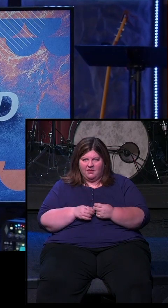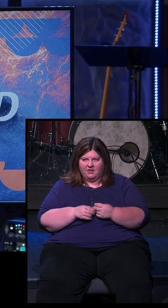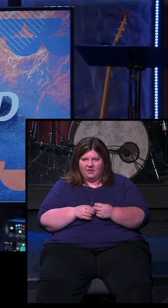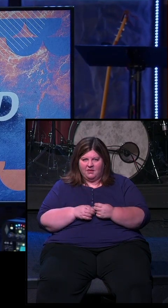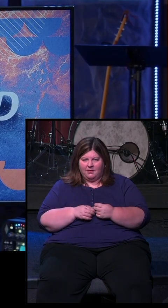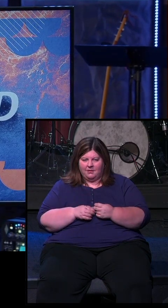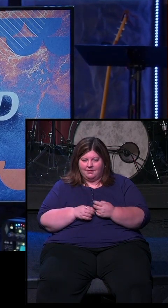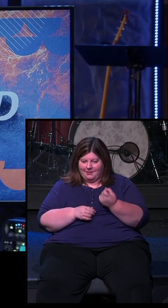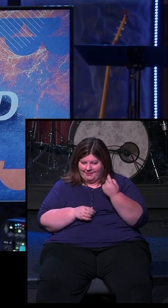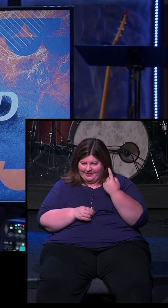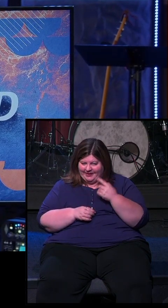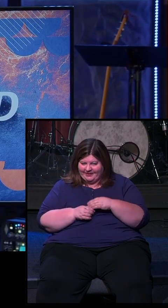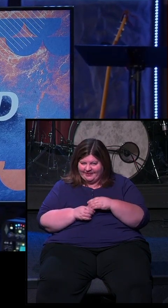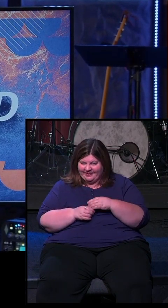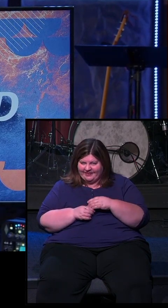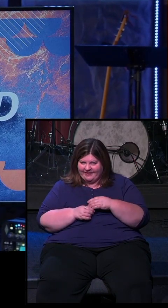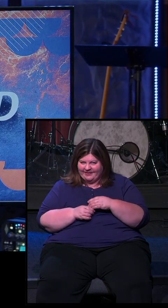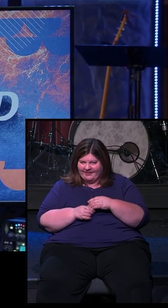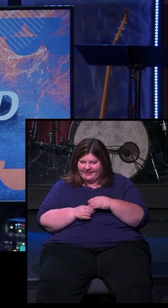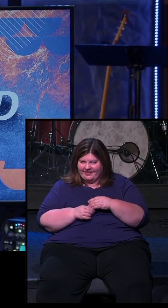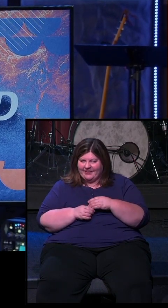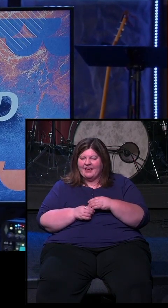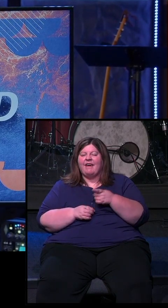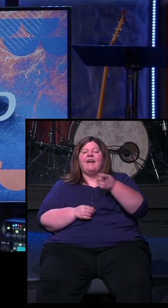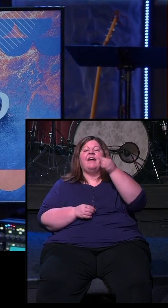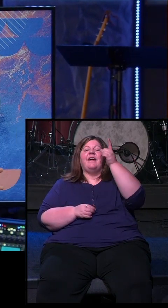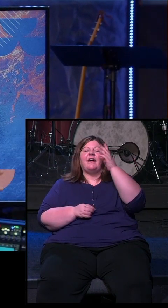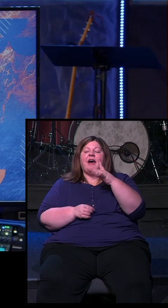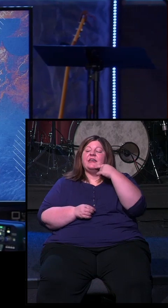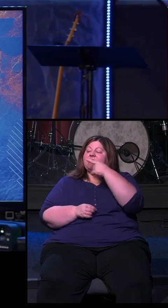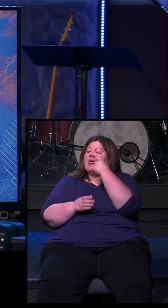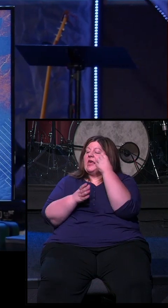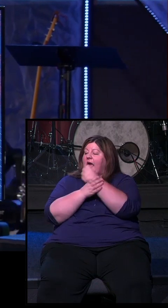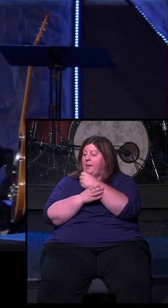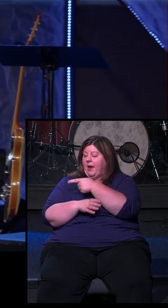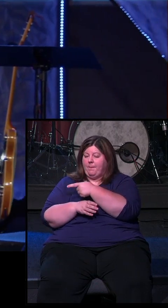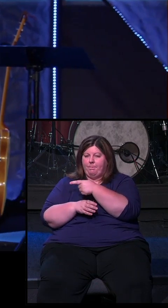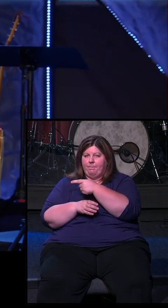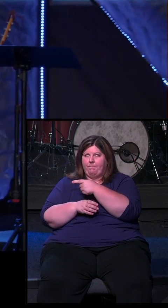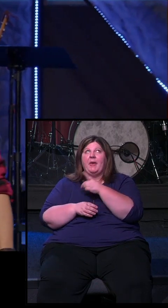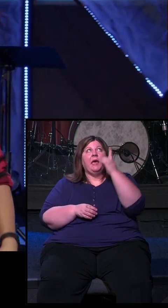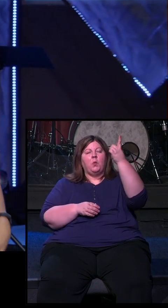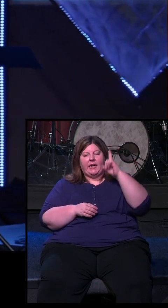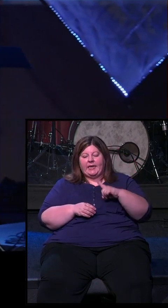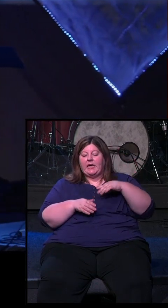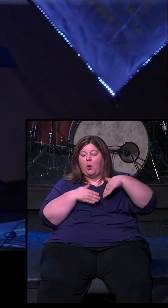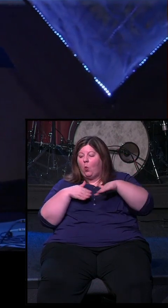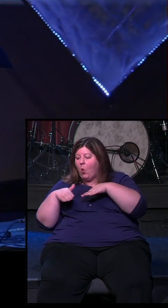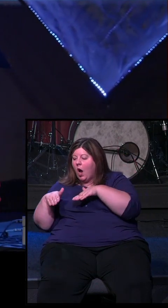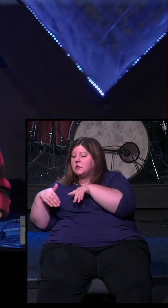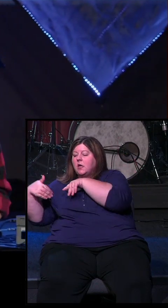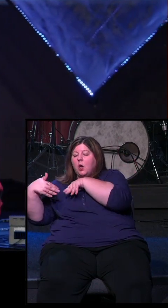Do you understand what God's saying there? What God is saying to Abraham in that moment, when God walks the blood path, only himself,